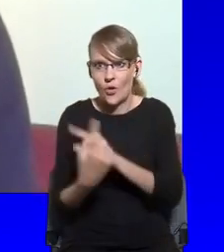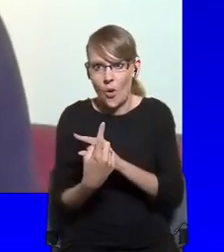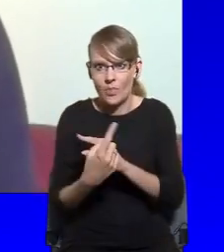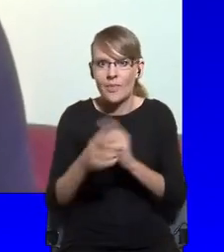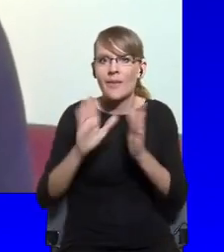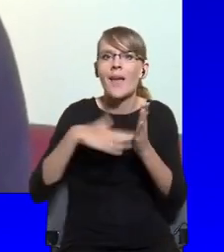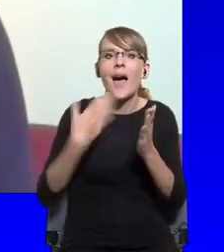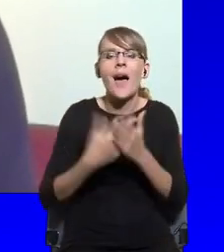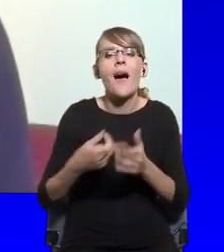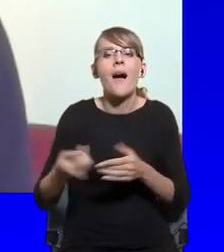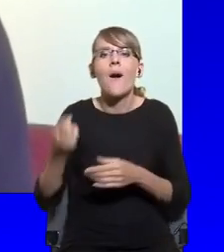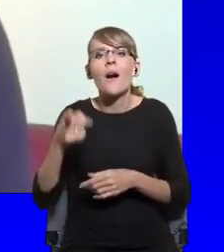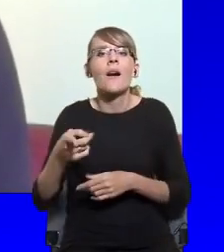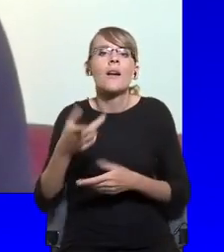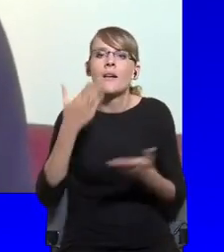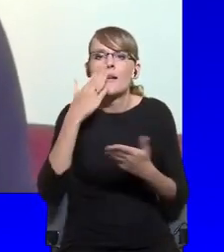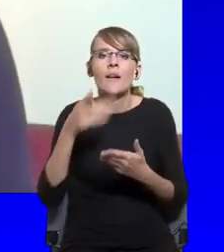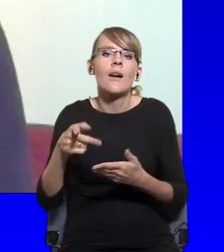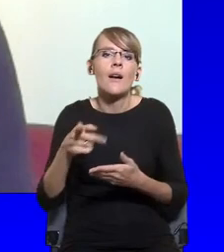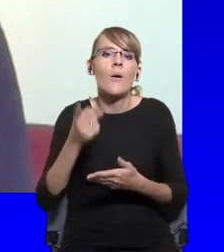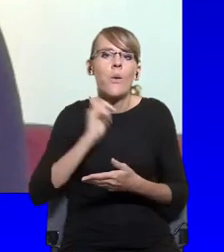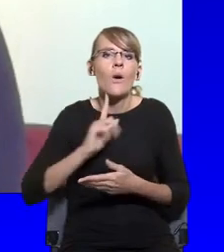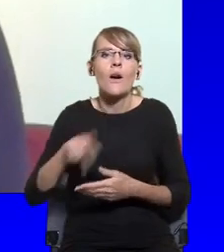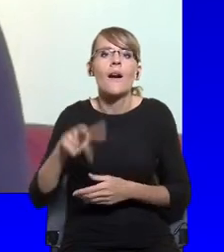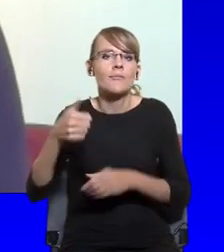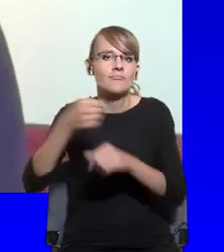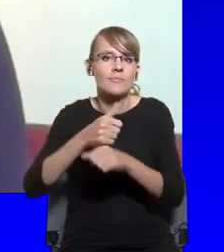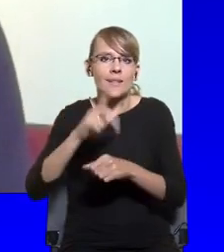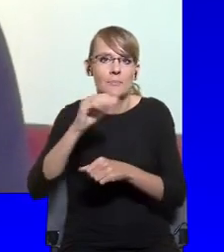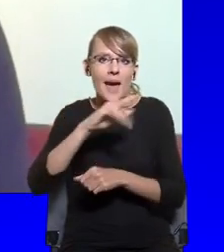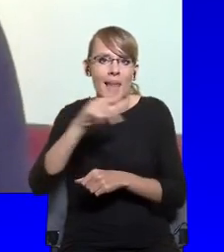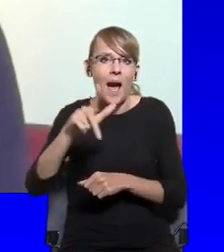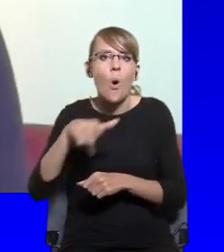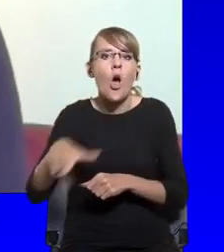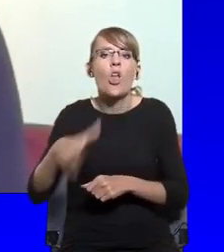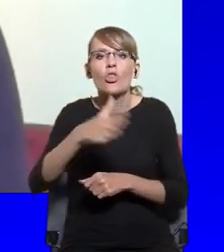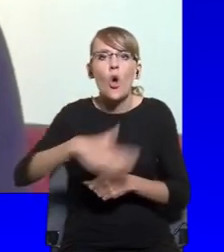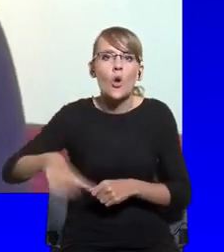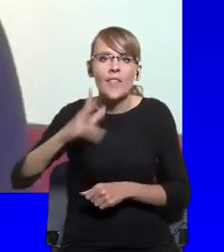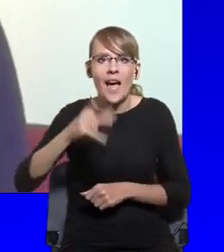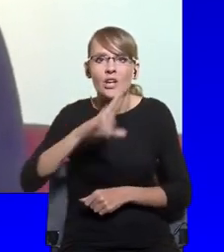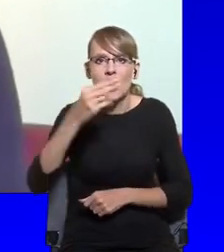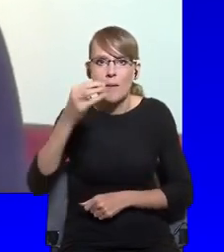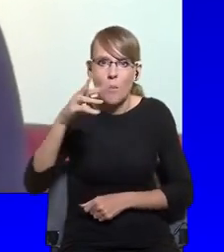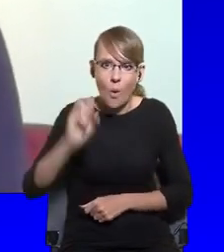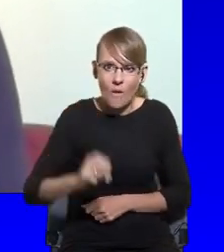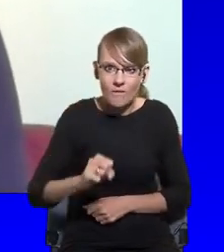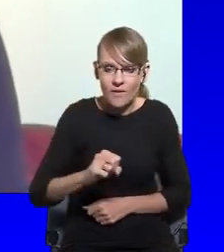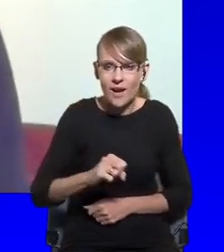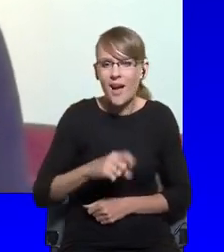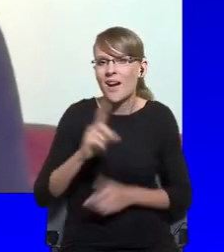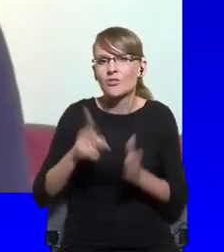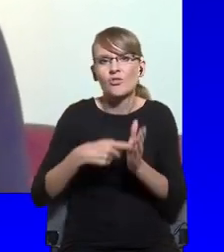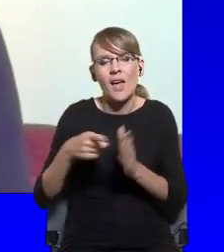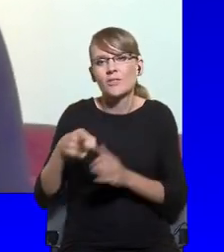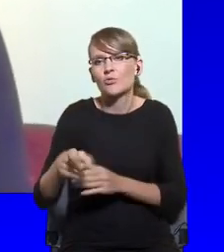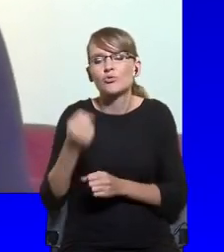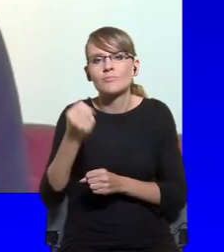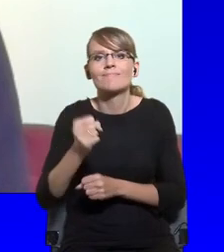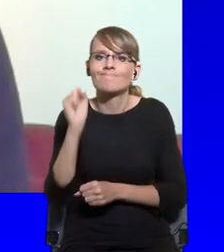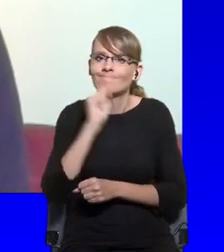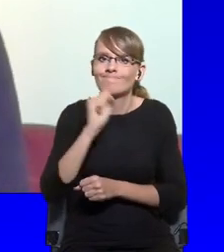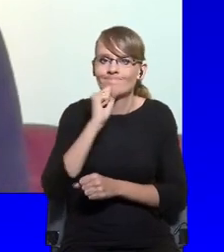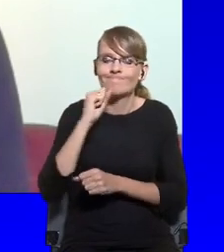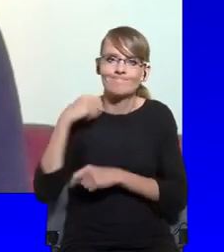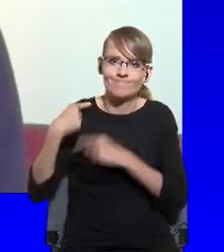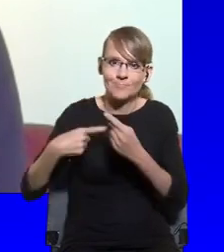these sorts of elites also very often remain deeply conservative, certainly when it comes to their